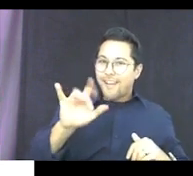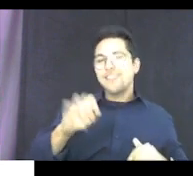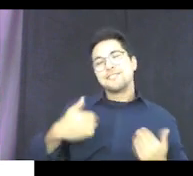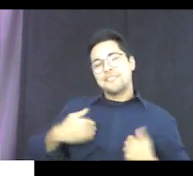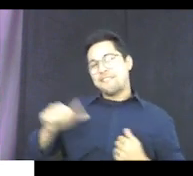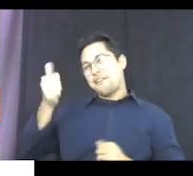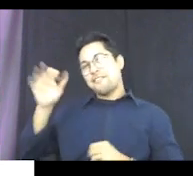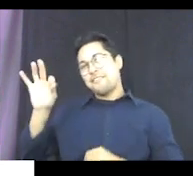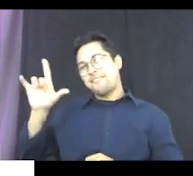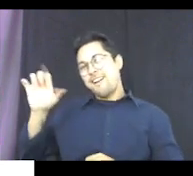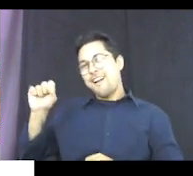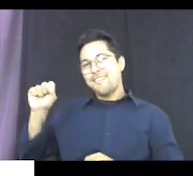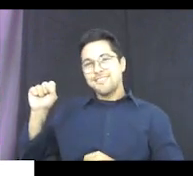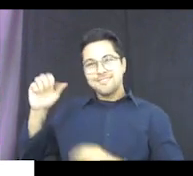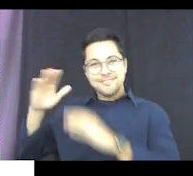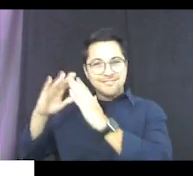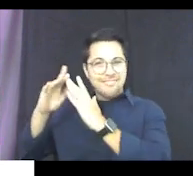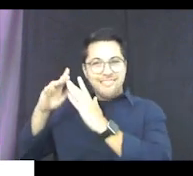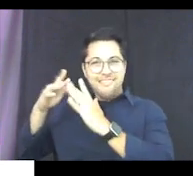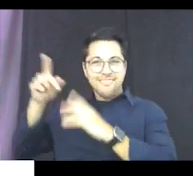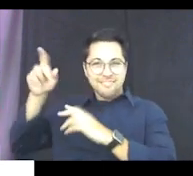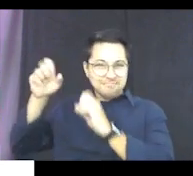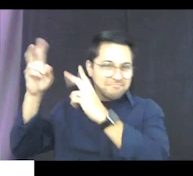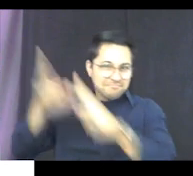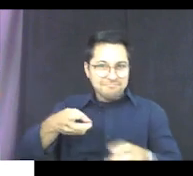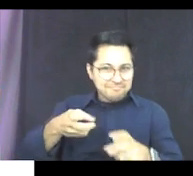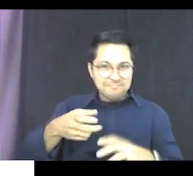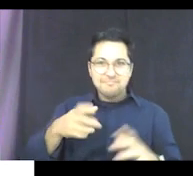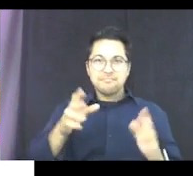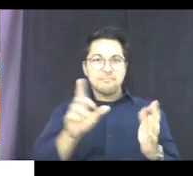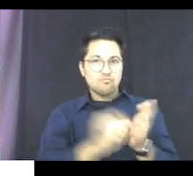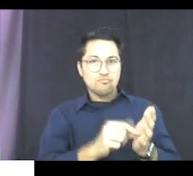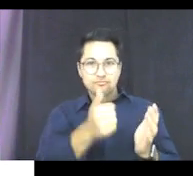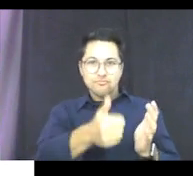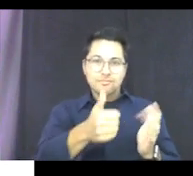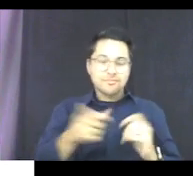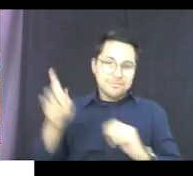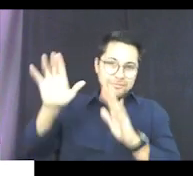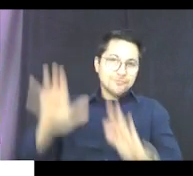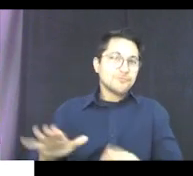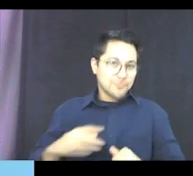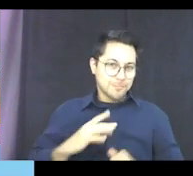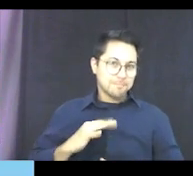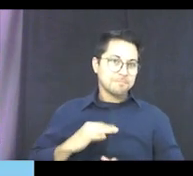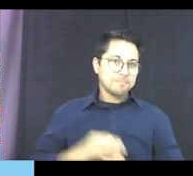online where you can just download them and then print them using your 3D printer. So these are great as well.